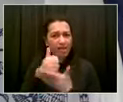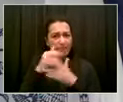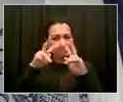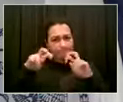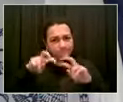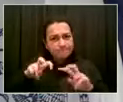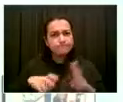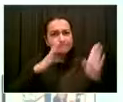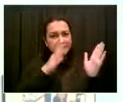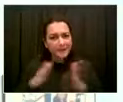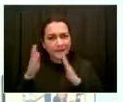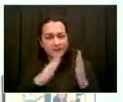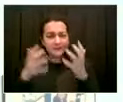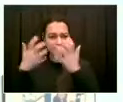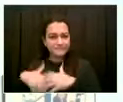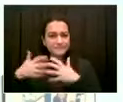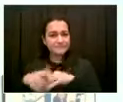Choksi.